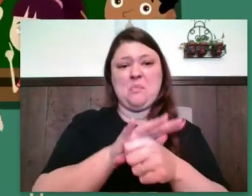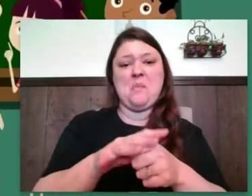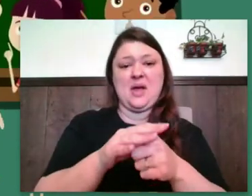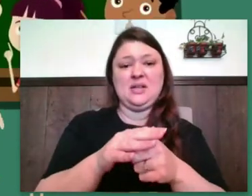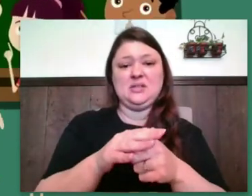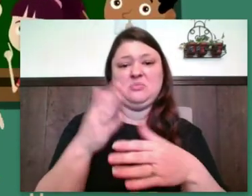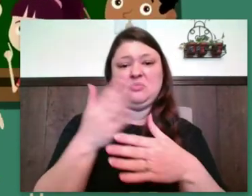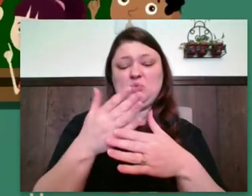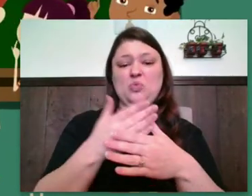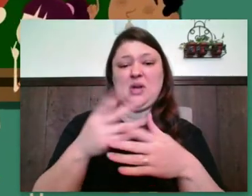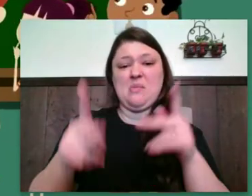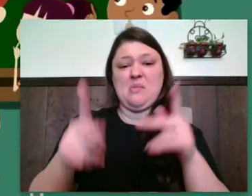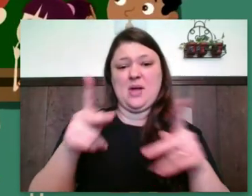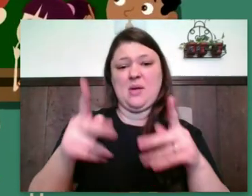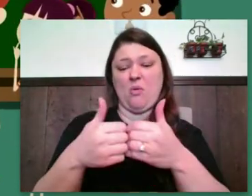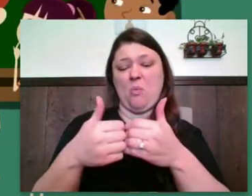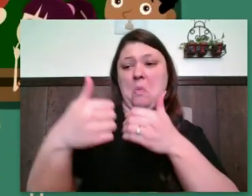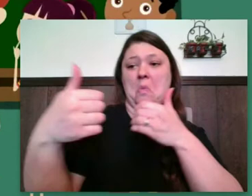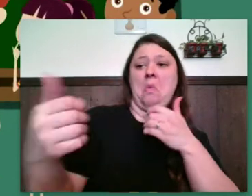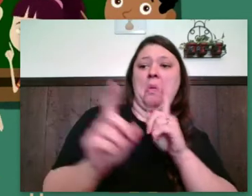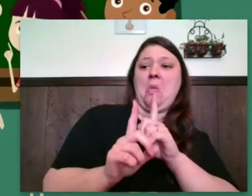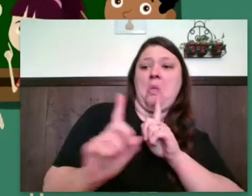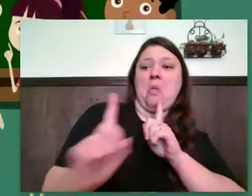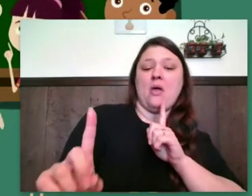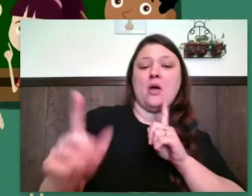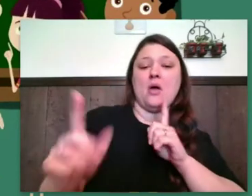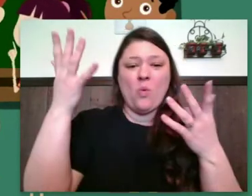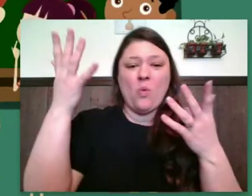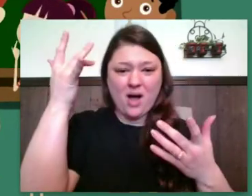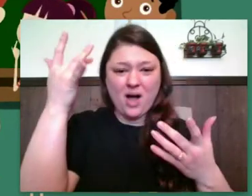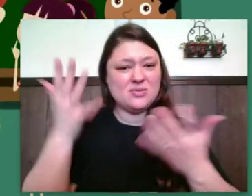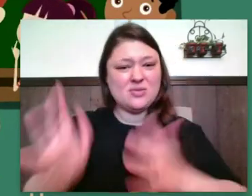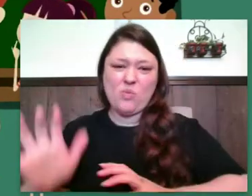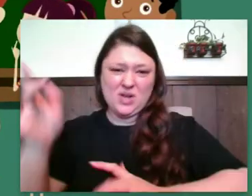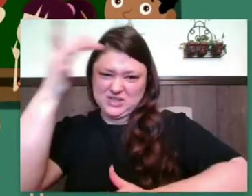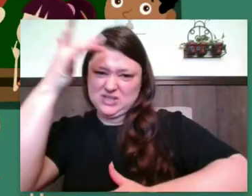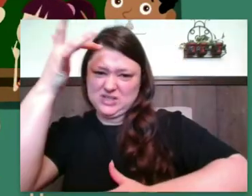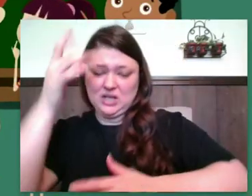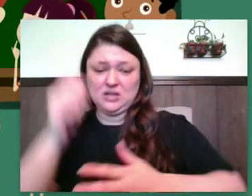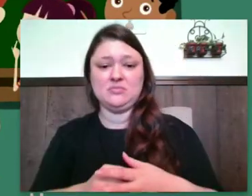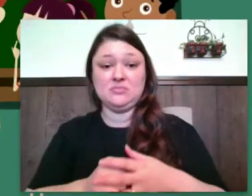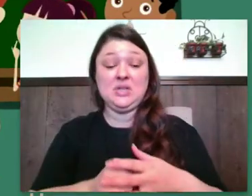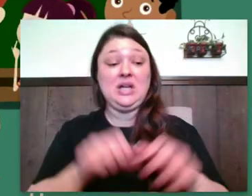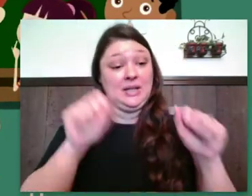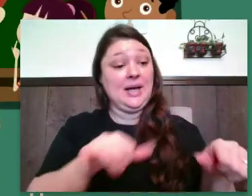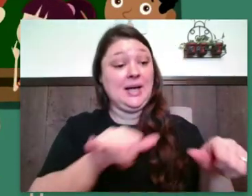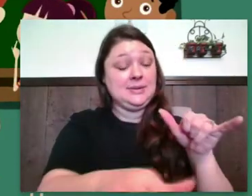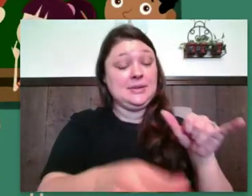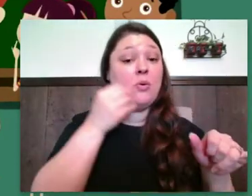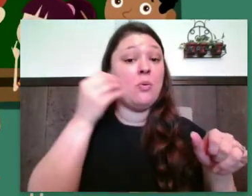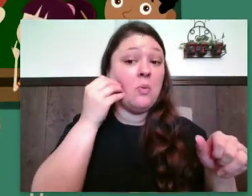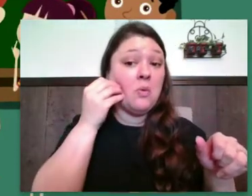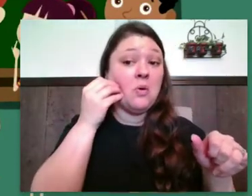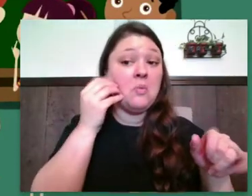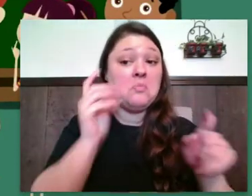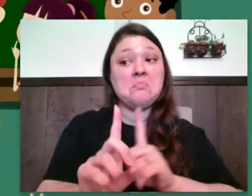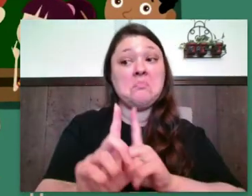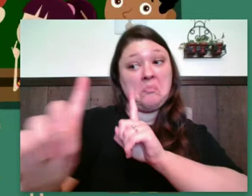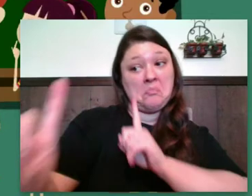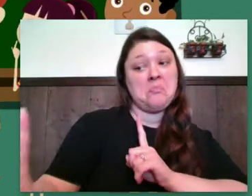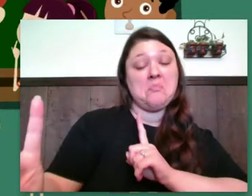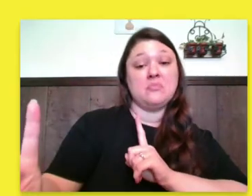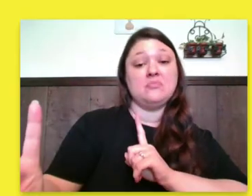people to avoid getting sick. They may stay home and avoid close contact with other people.